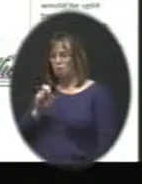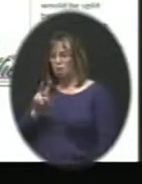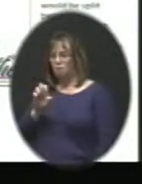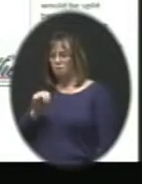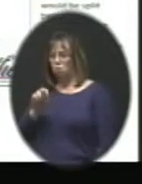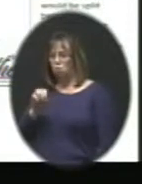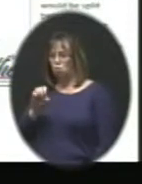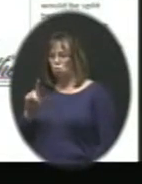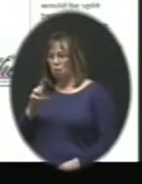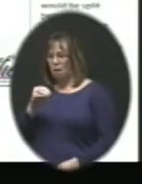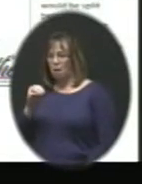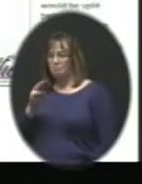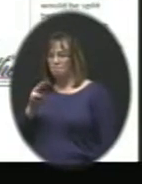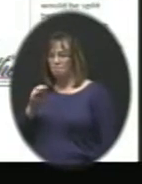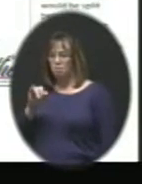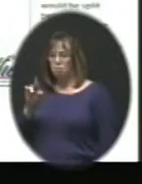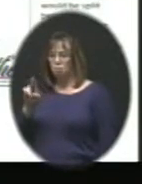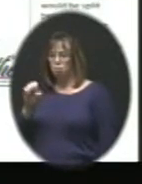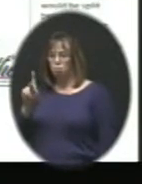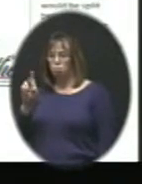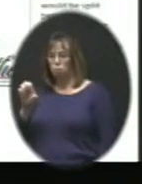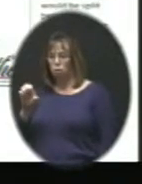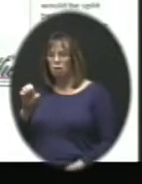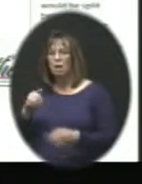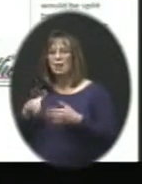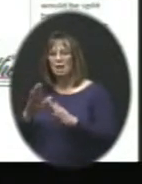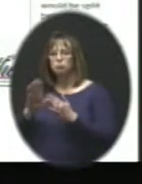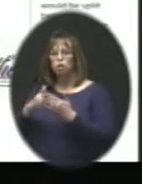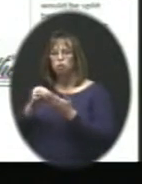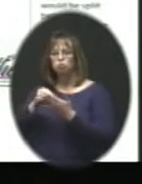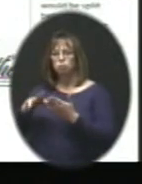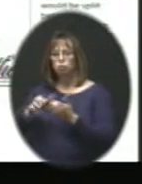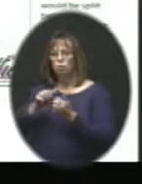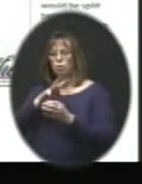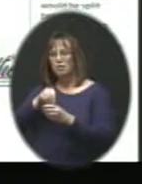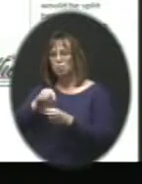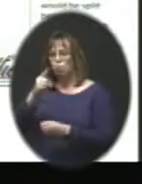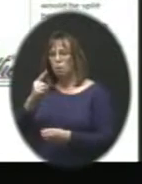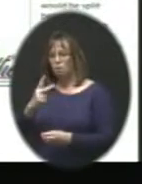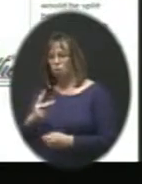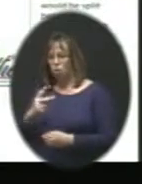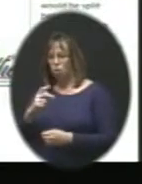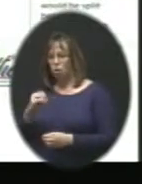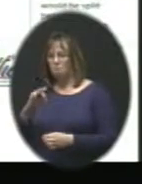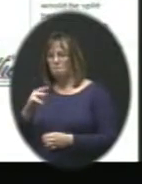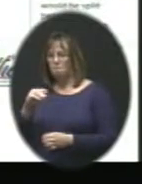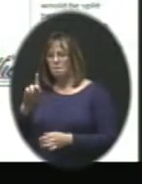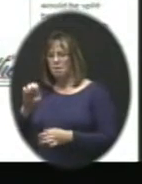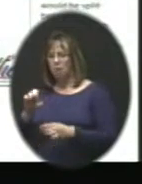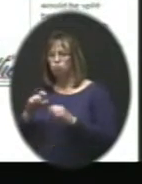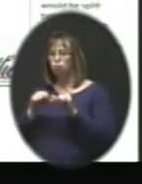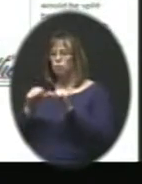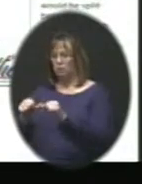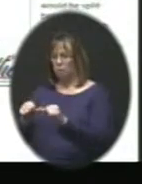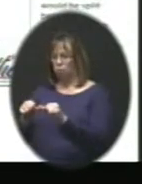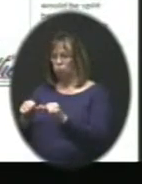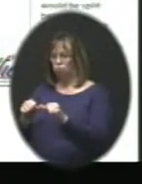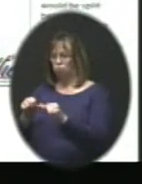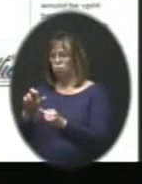Millbrook in this option. But it allows all students within a third of a mile of Ravenwood to continue going to Ravenwood.